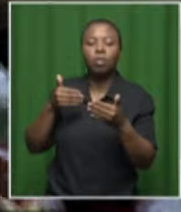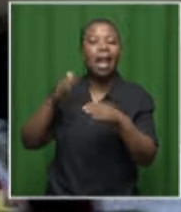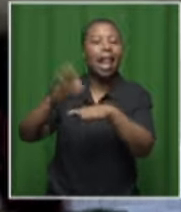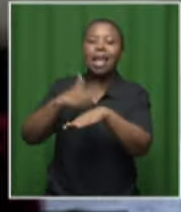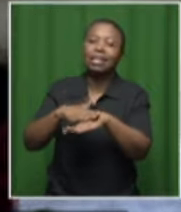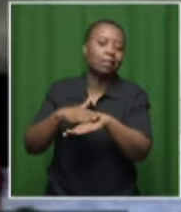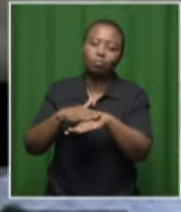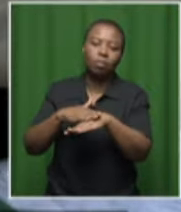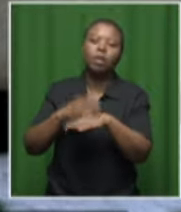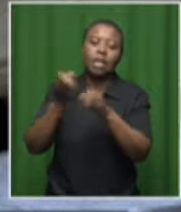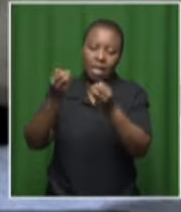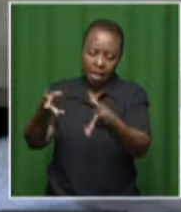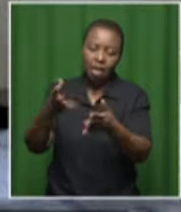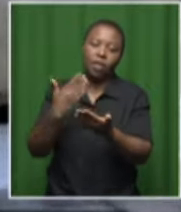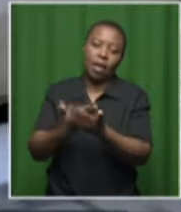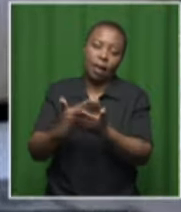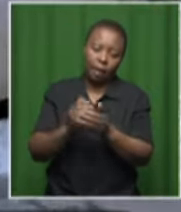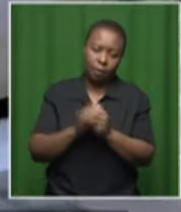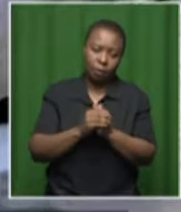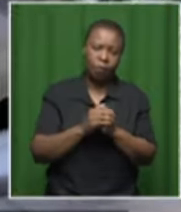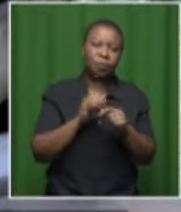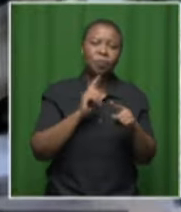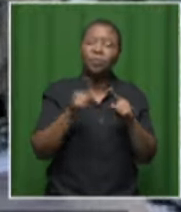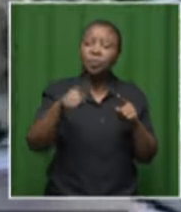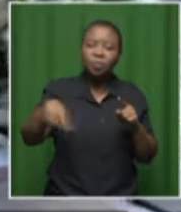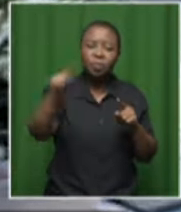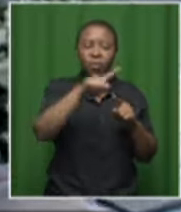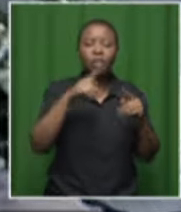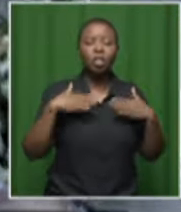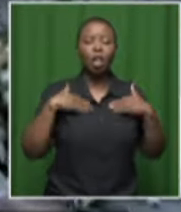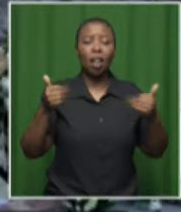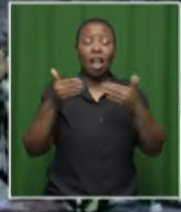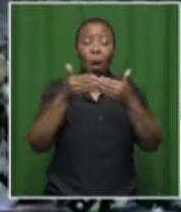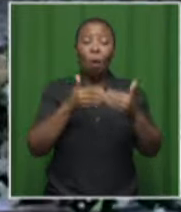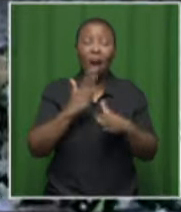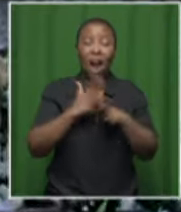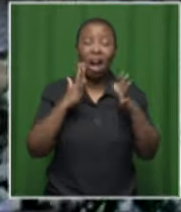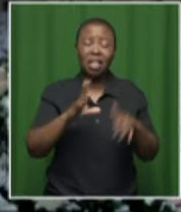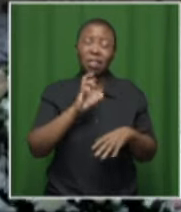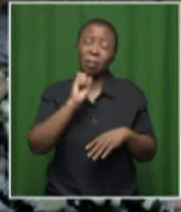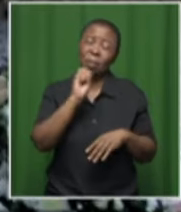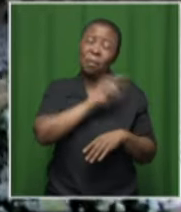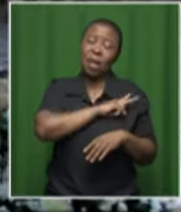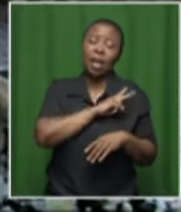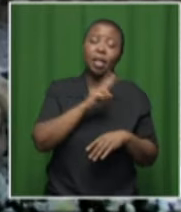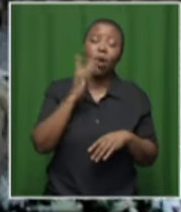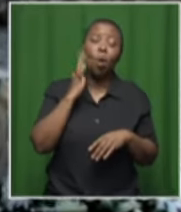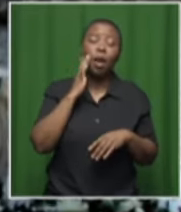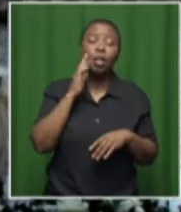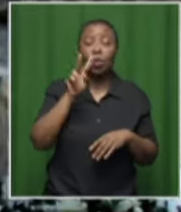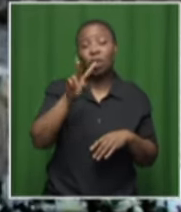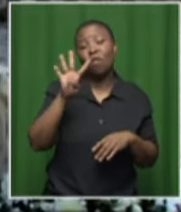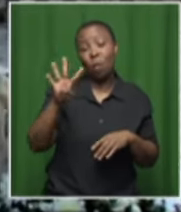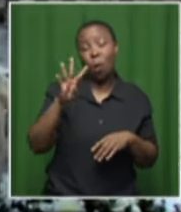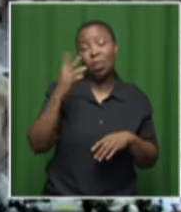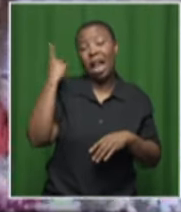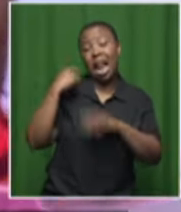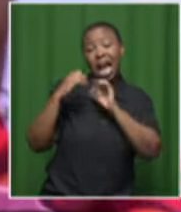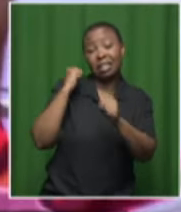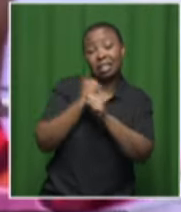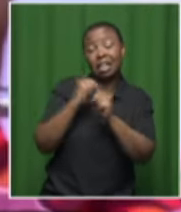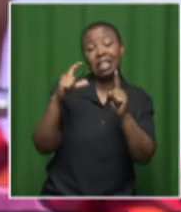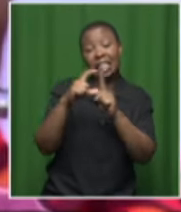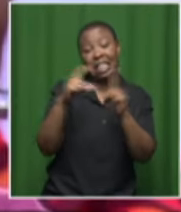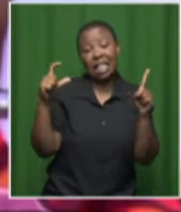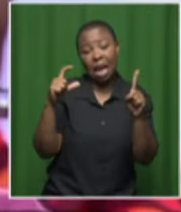Gauteng Health MEC reflected on the pain suffered by healthcare workers on Christmas Eve last year. She says this